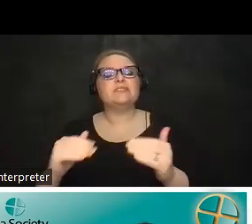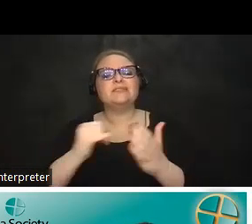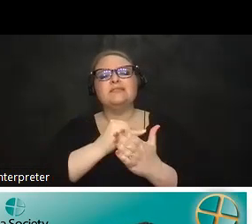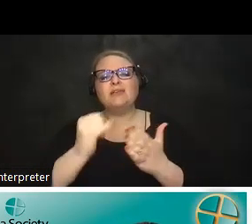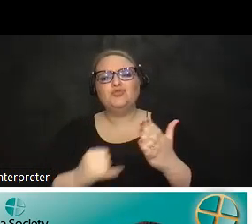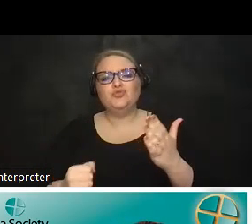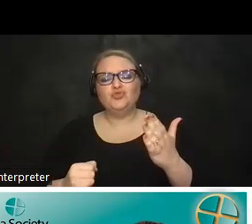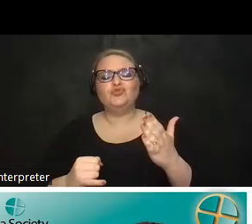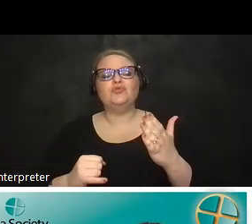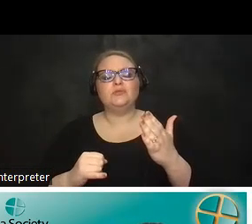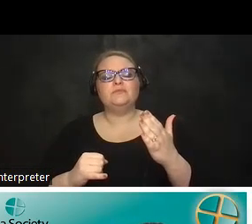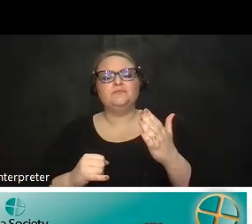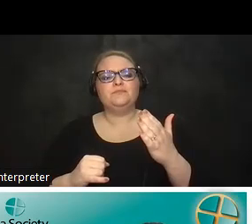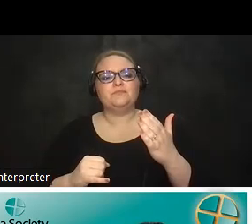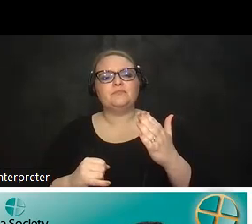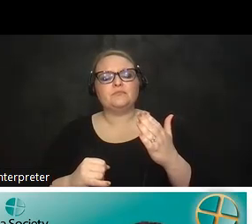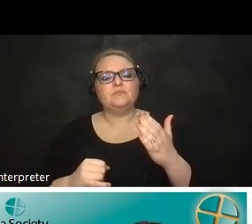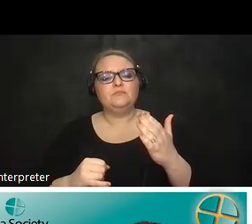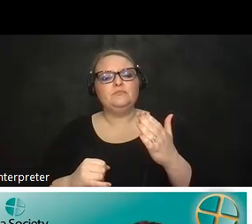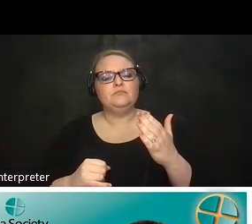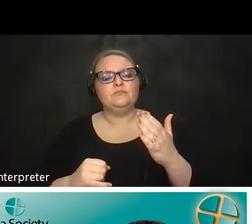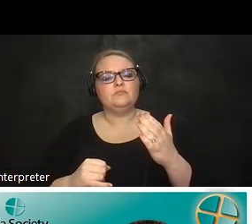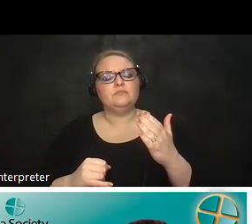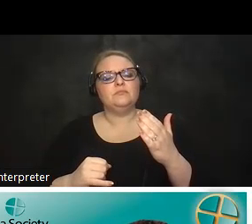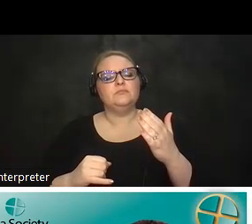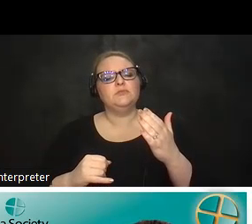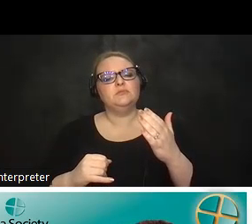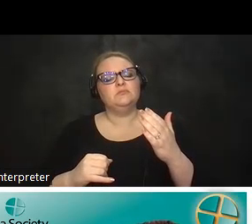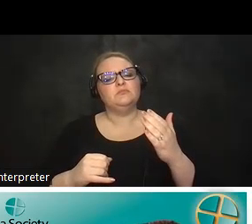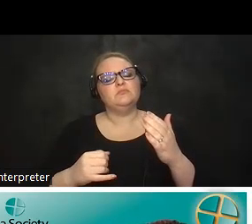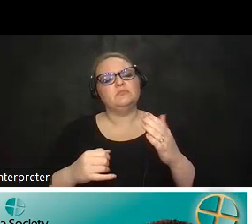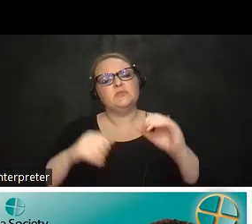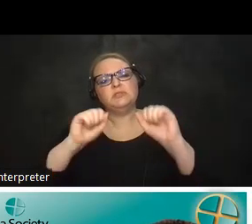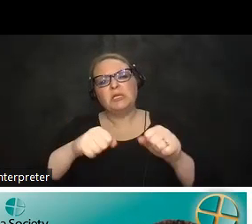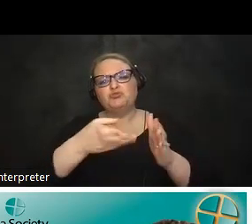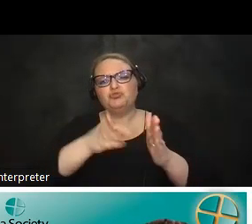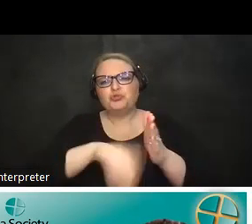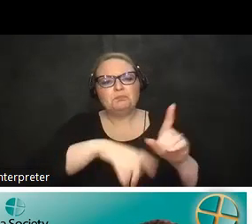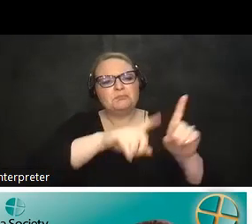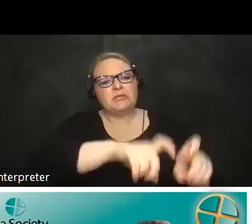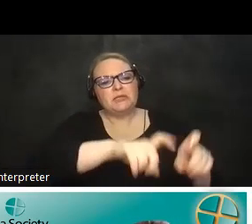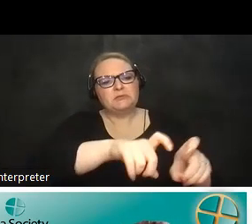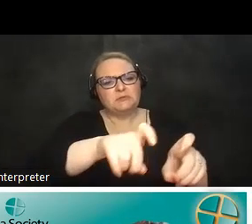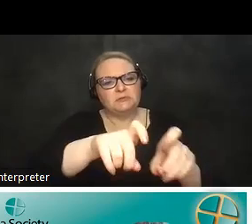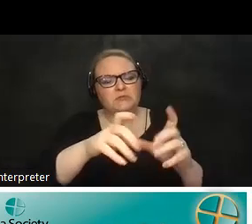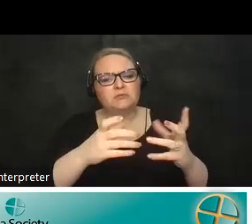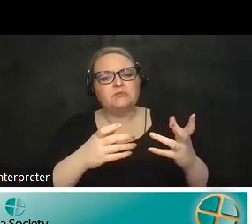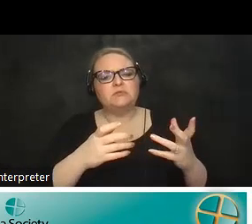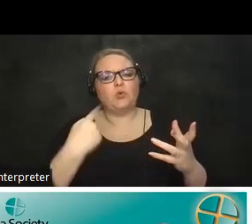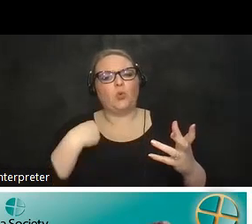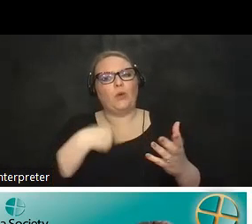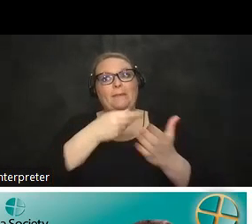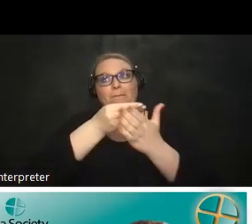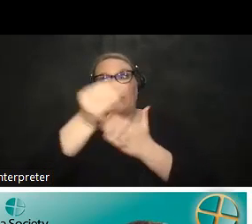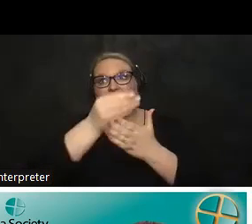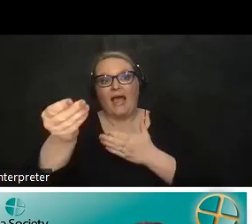um so there are many you know inexpensive ways that we can test things out we have a habit of like buying things and chopping them